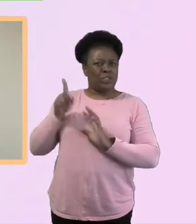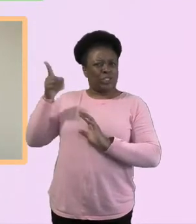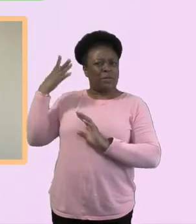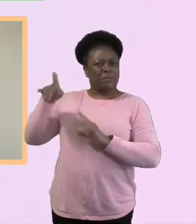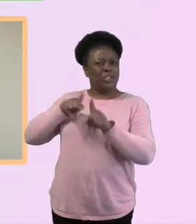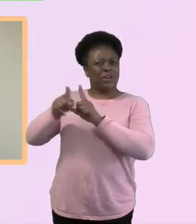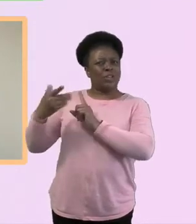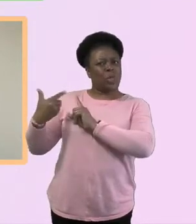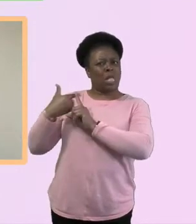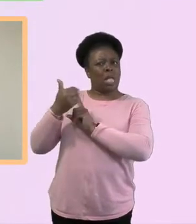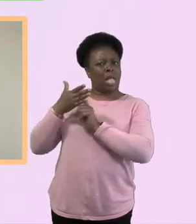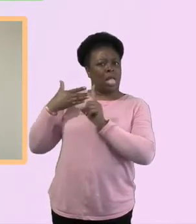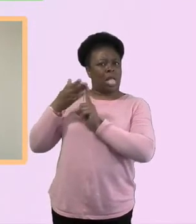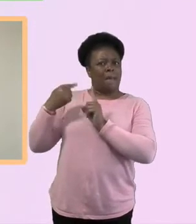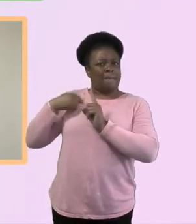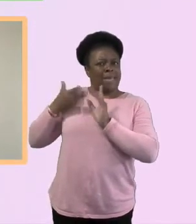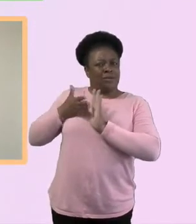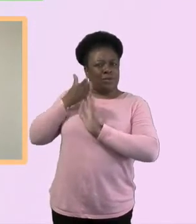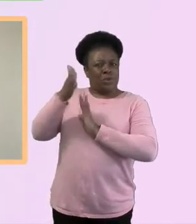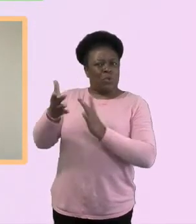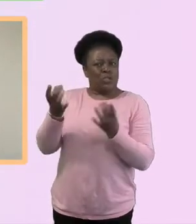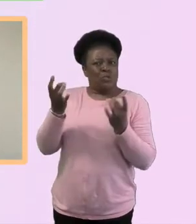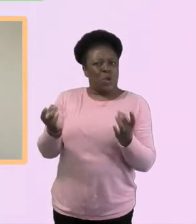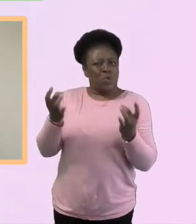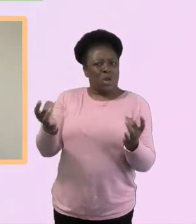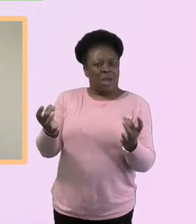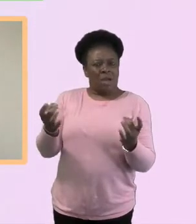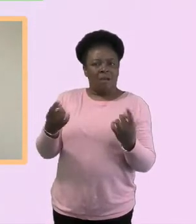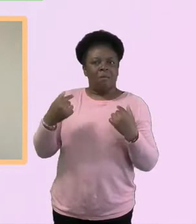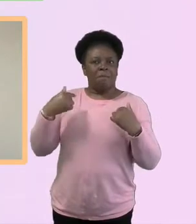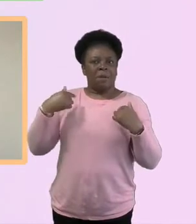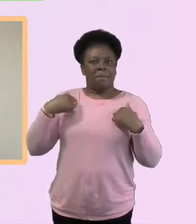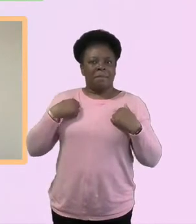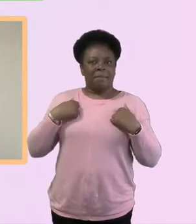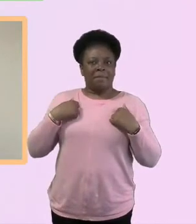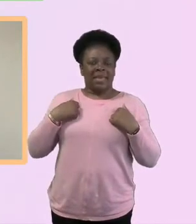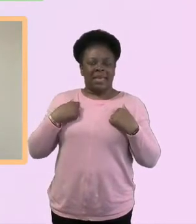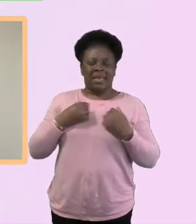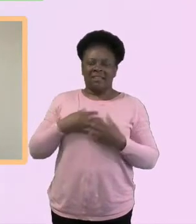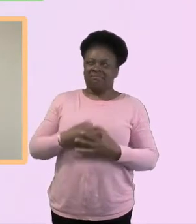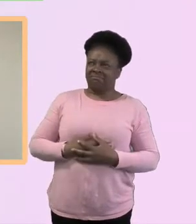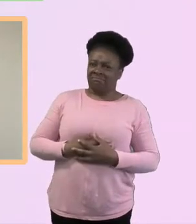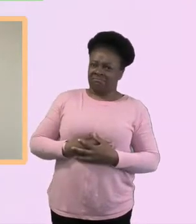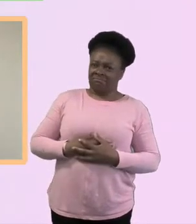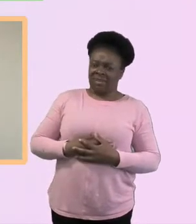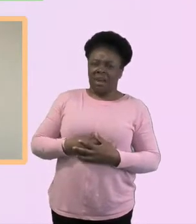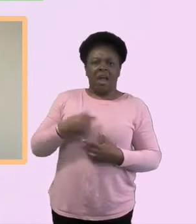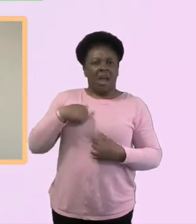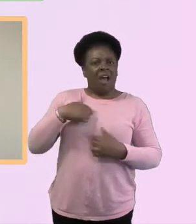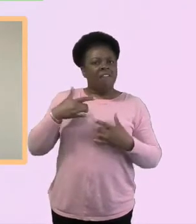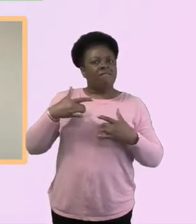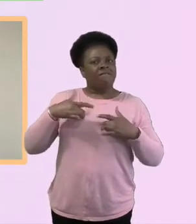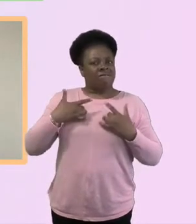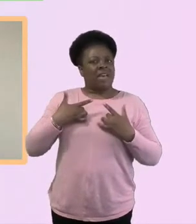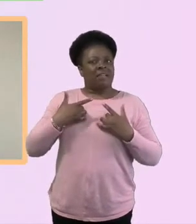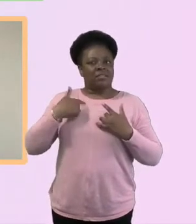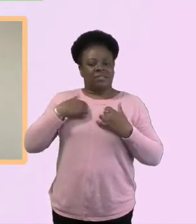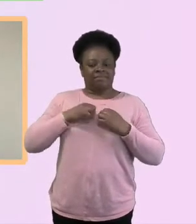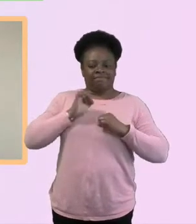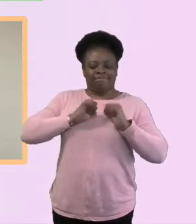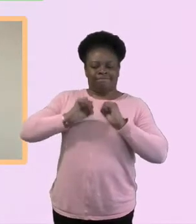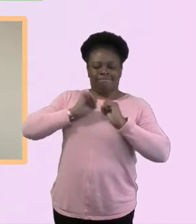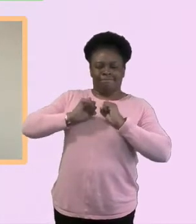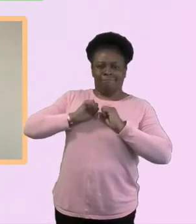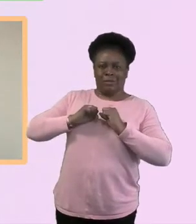am I ever reticent to tell her about the truth of Jesus Christ when she's quite fine to tell me about tonal yoga? So,